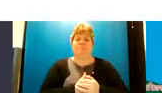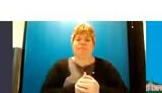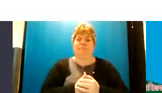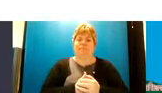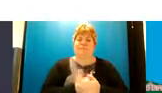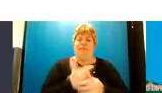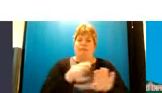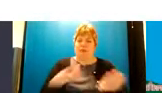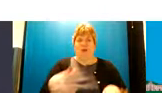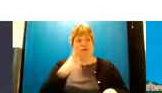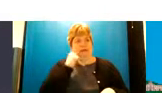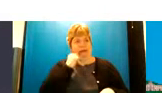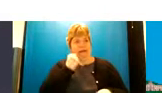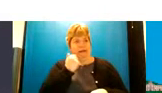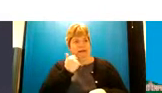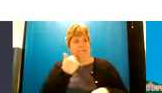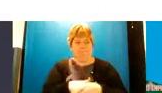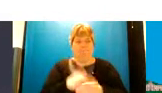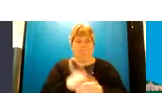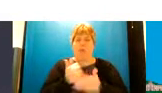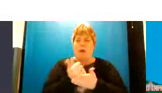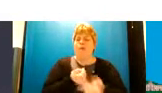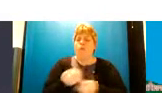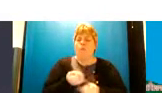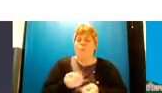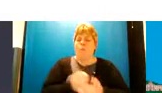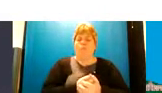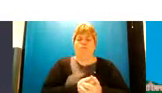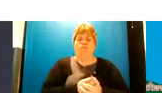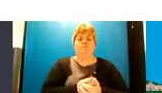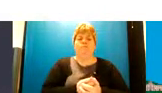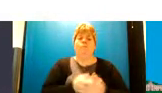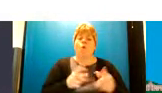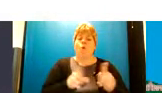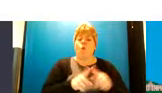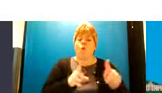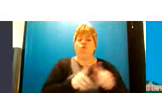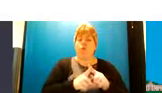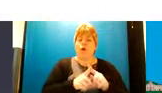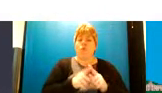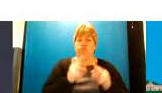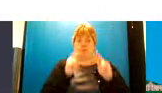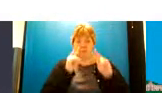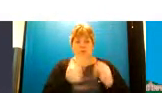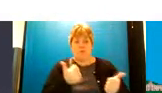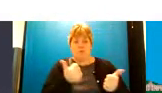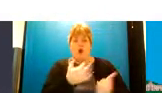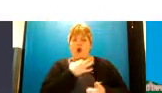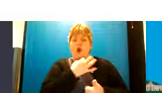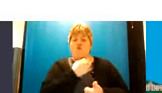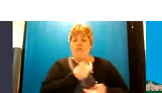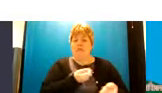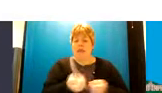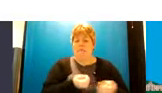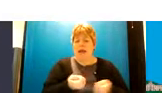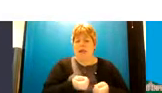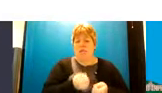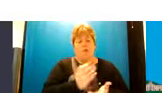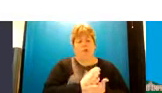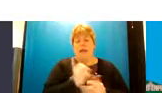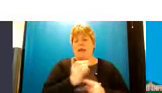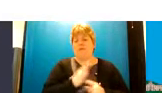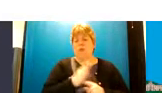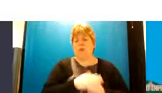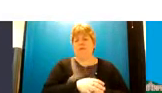to um help them to cope um we're also looking at risk management is crucial through this